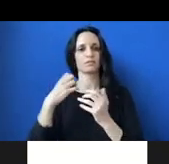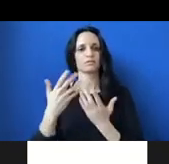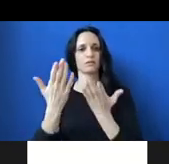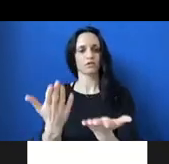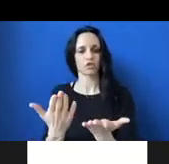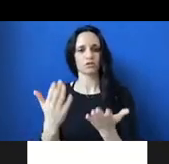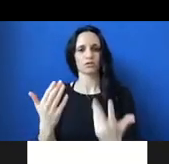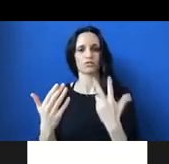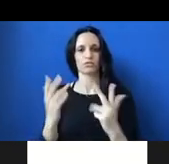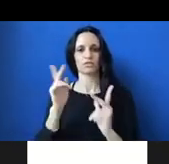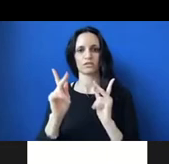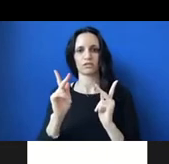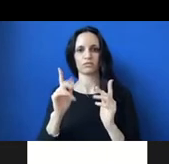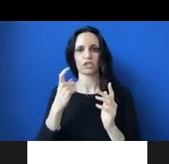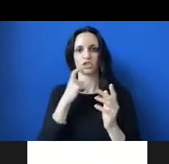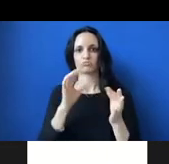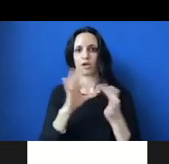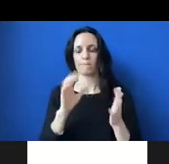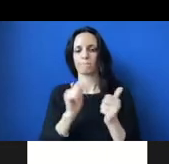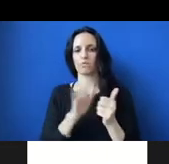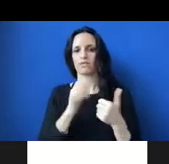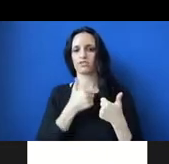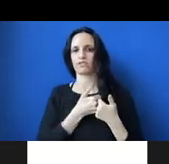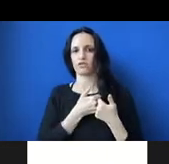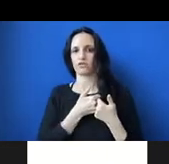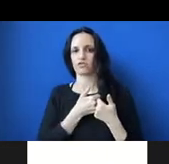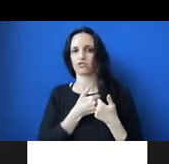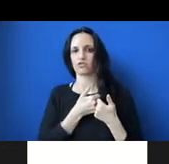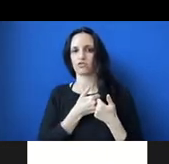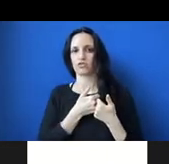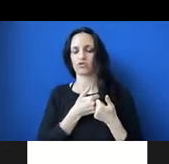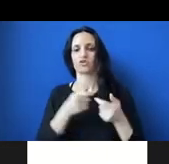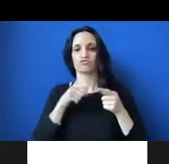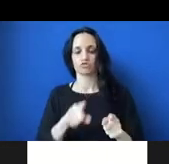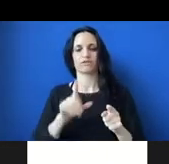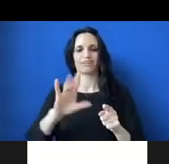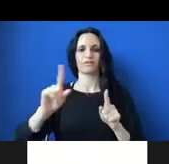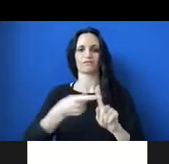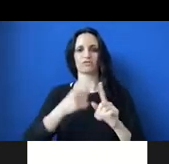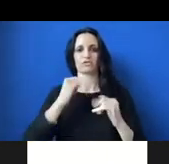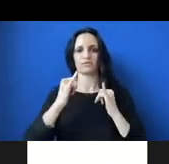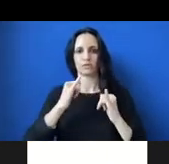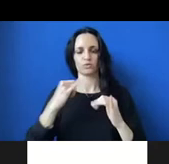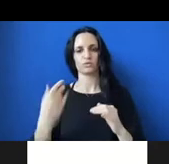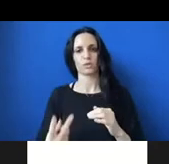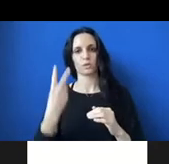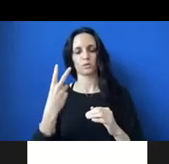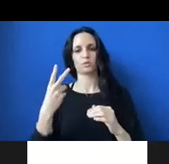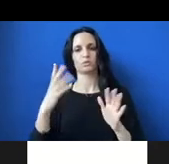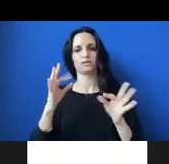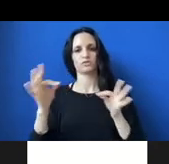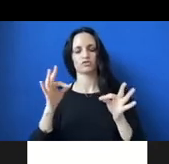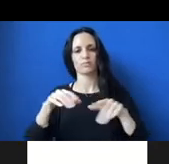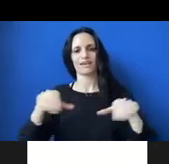three people had just broken up with their significant other at the time of their first round interview. Two people had described actively